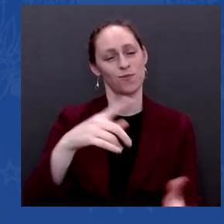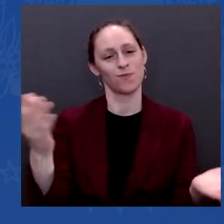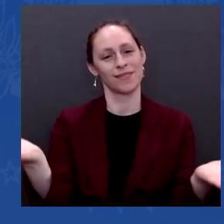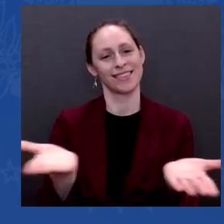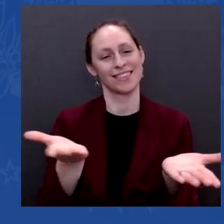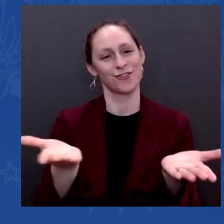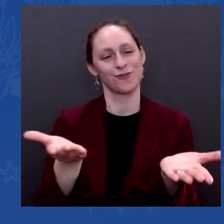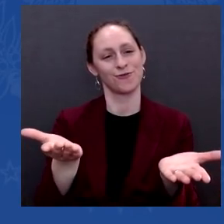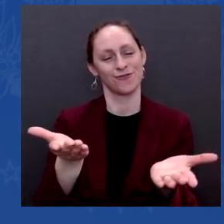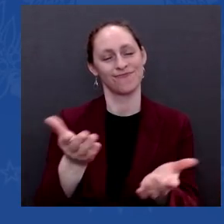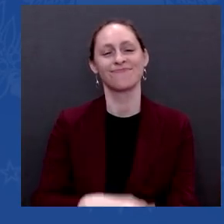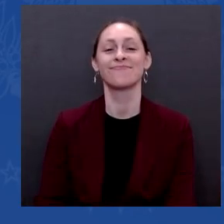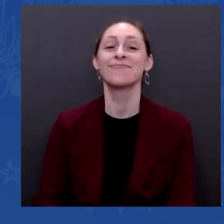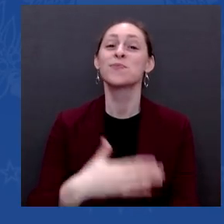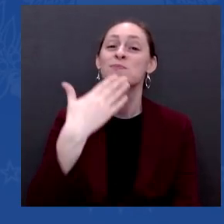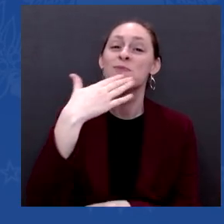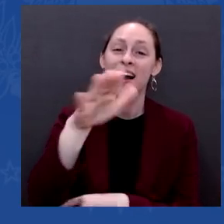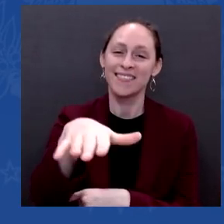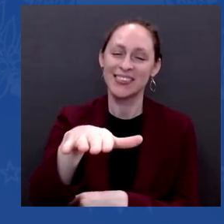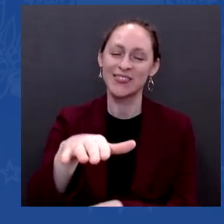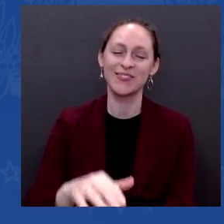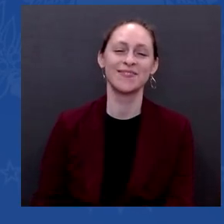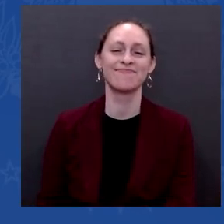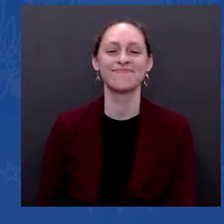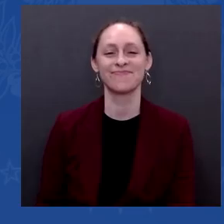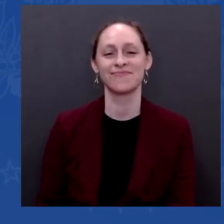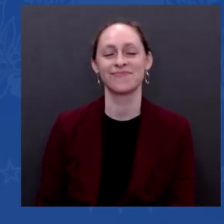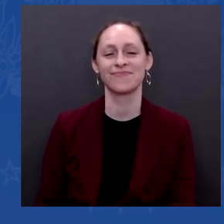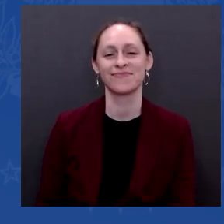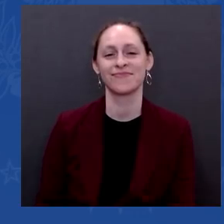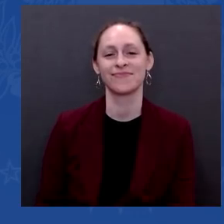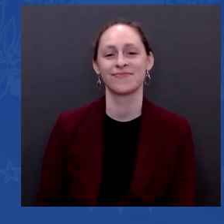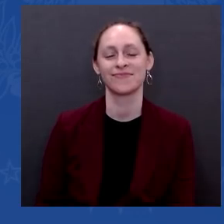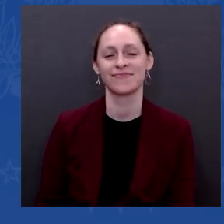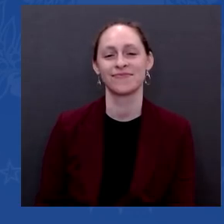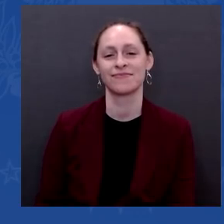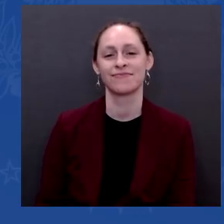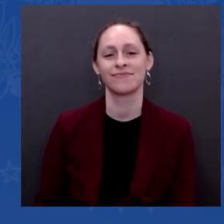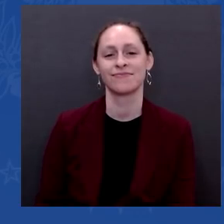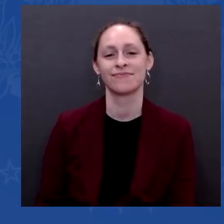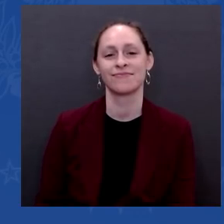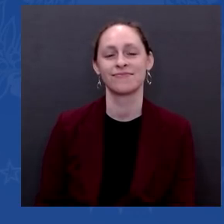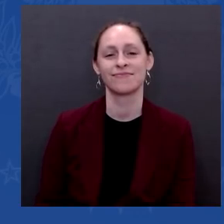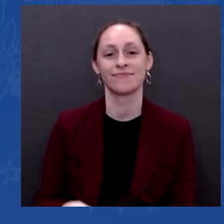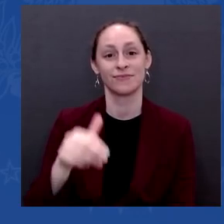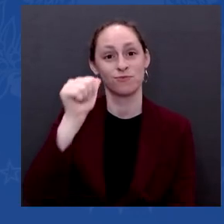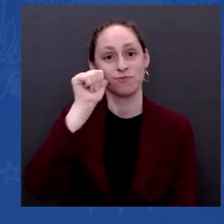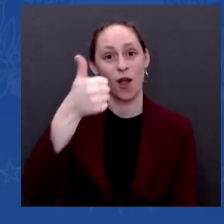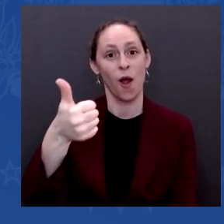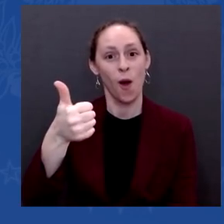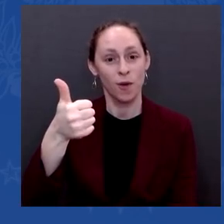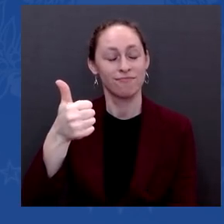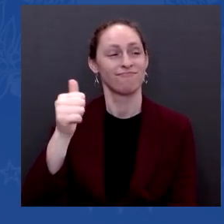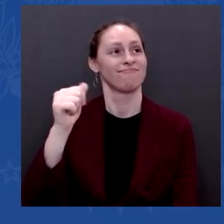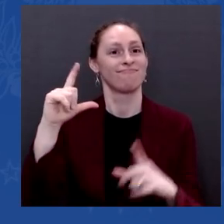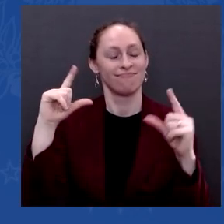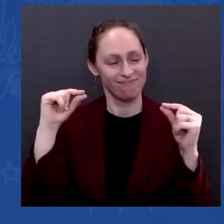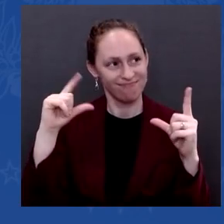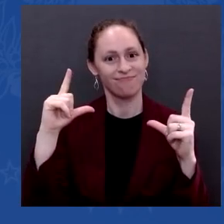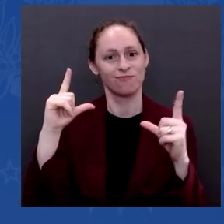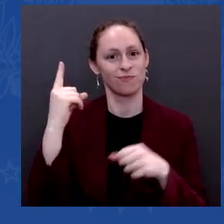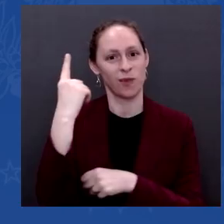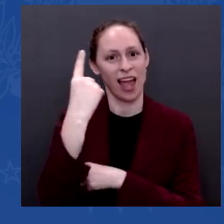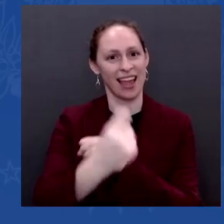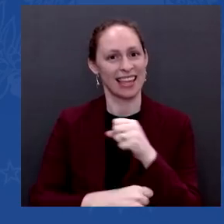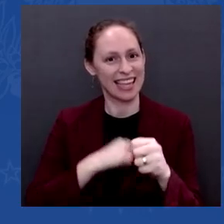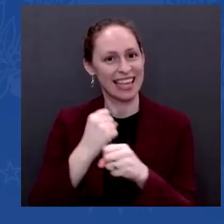will mark one year since I took office. It's been a year of challenges, but it's also been a year of